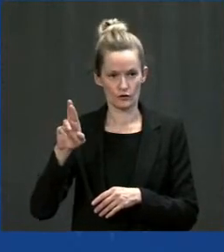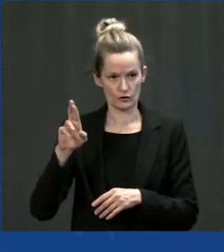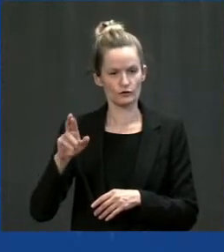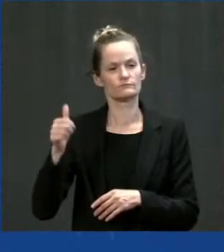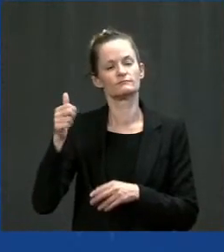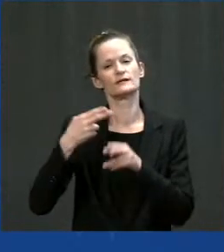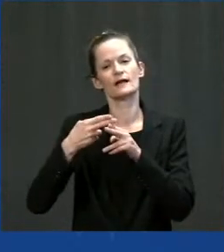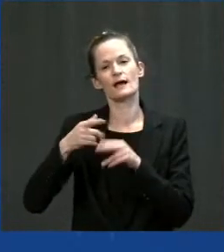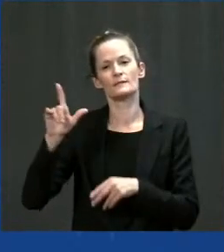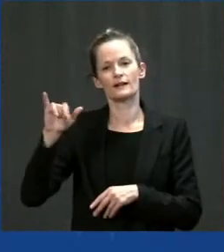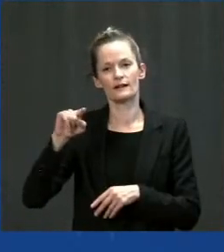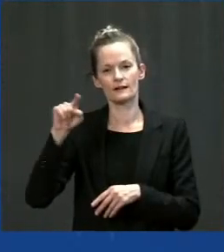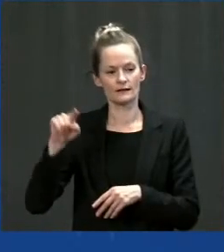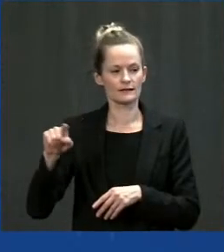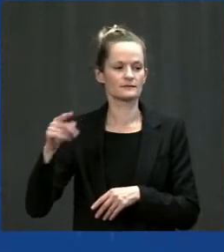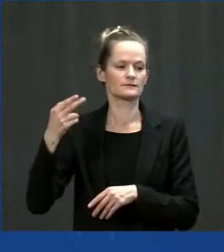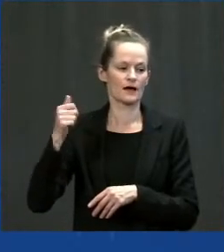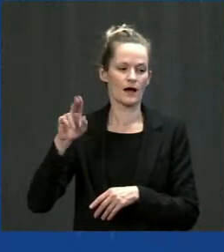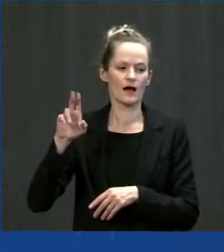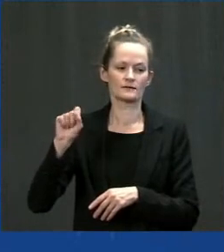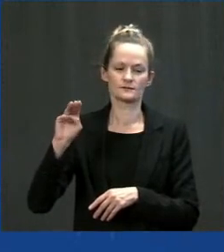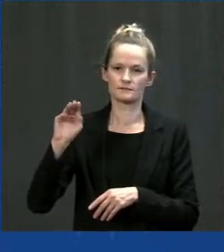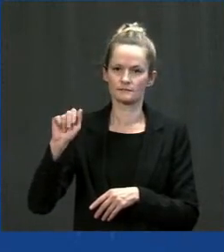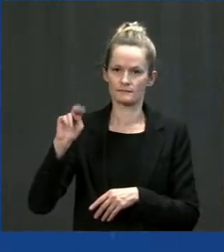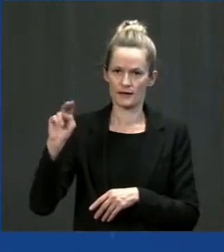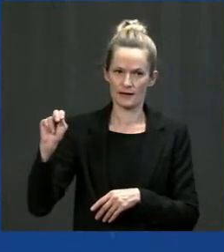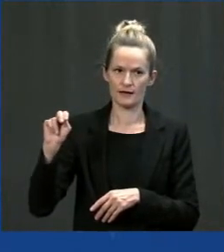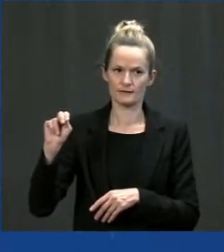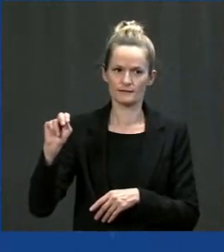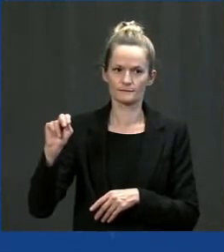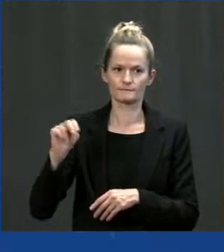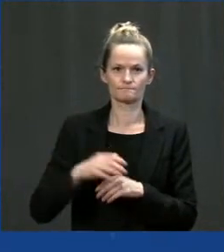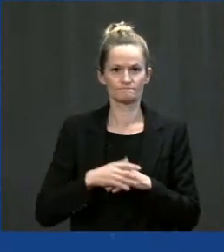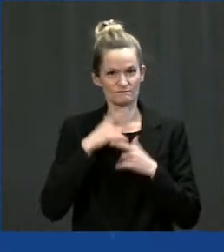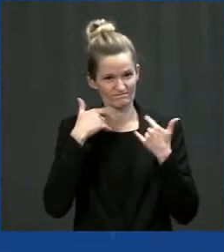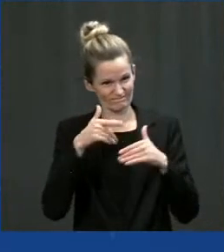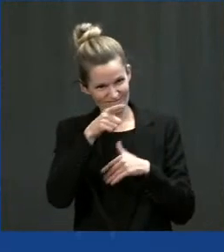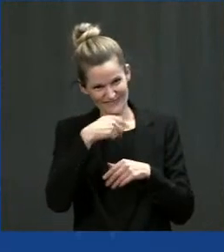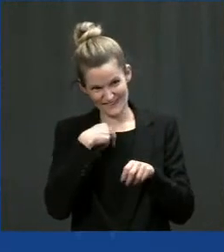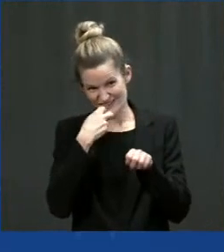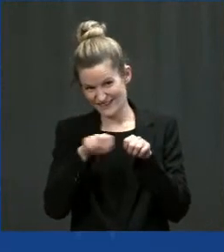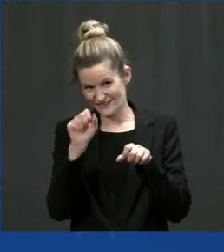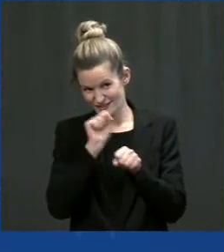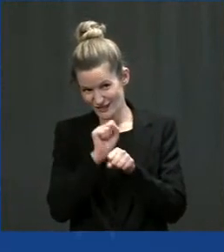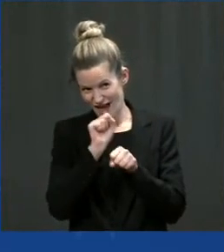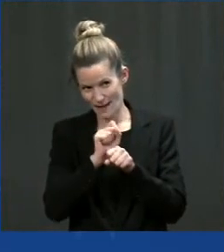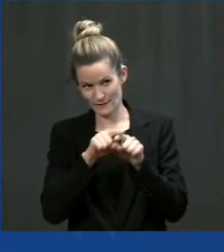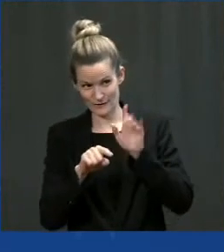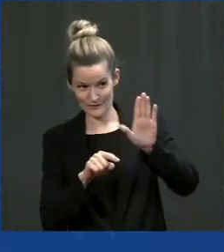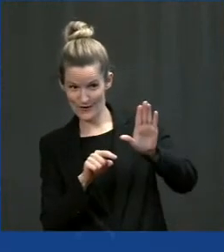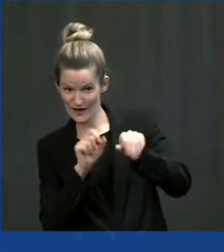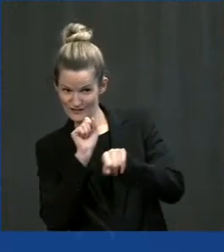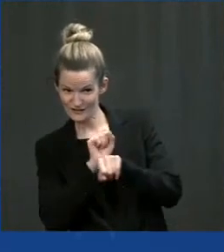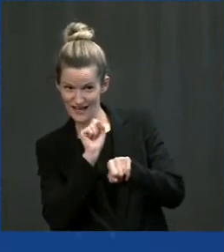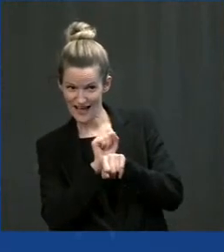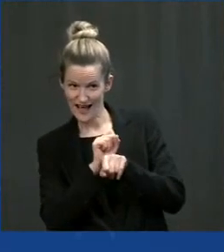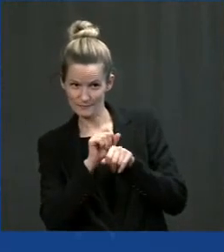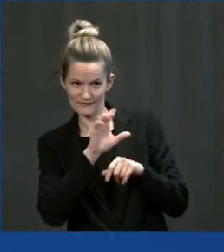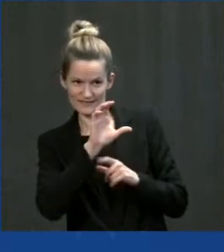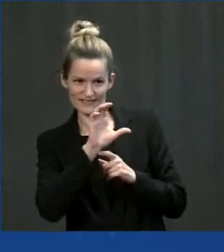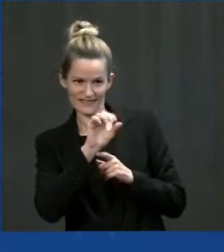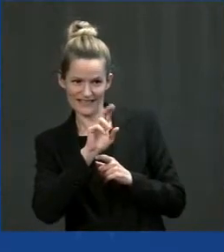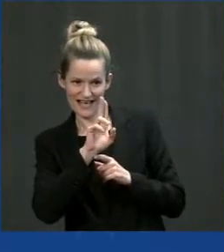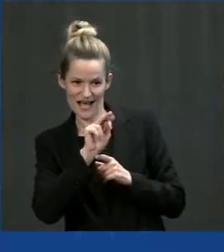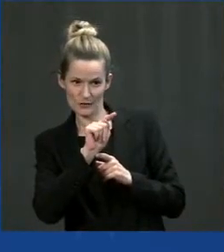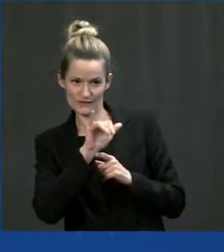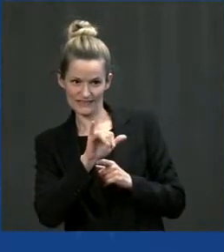toughest. Maybe being a county commissioner is. You know why? Because you knock on the door and say, my name is Joe Biden, candidate for the county council. And they'll